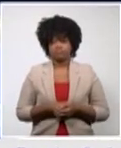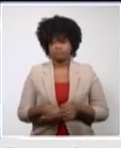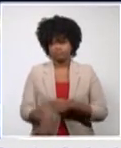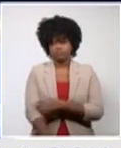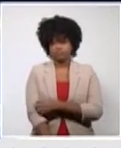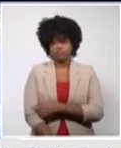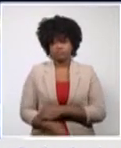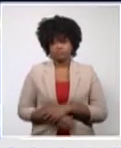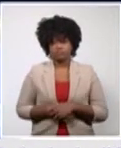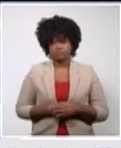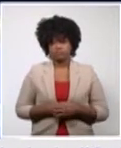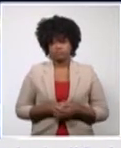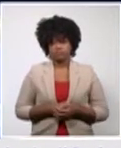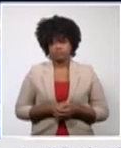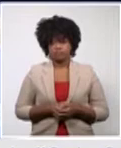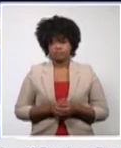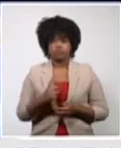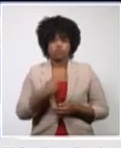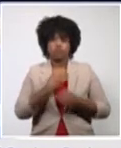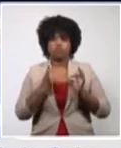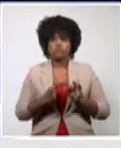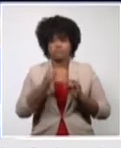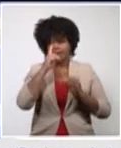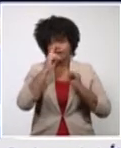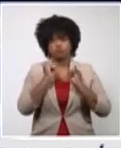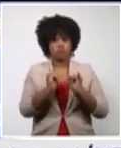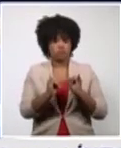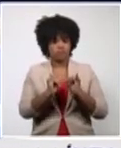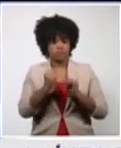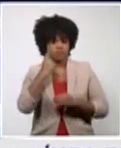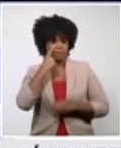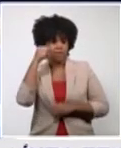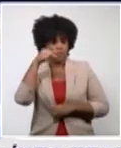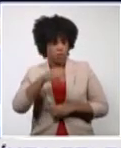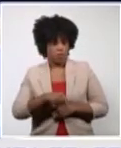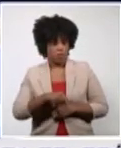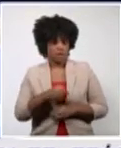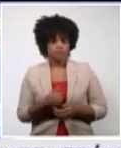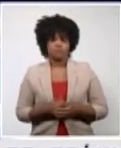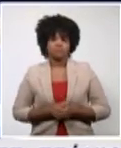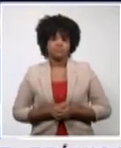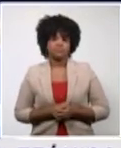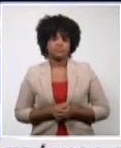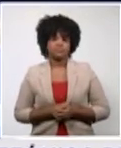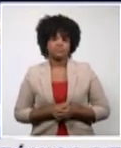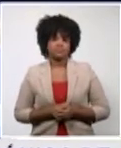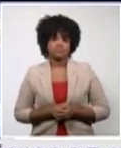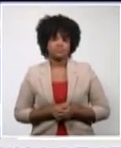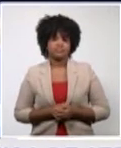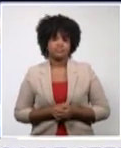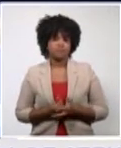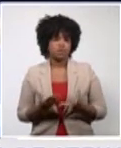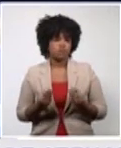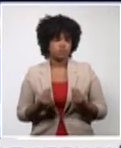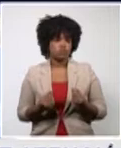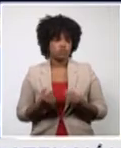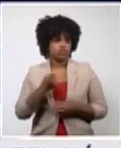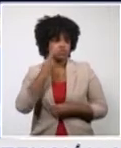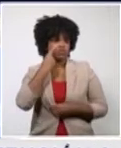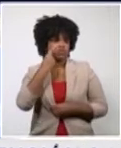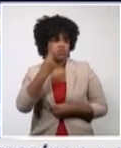the highest percentage. Watching the news earlier today, we were seeing the complex